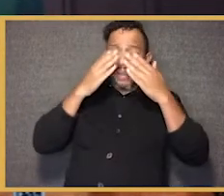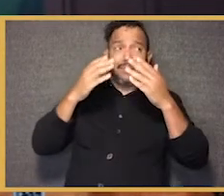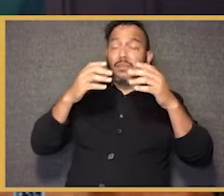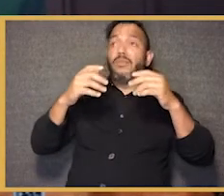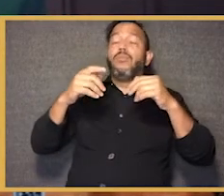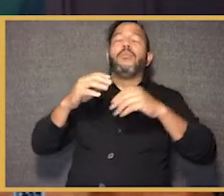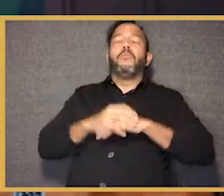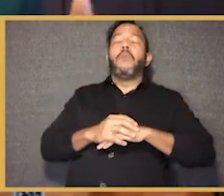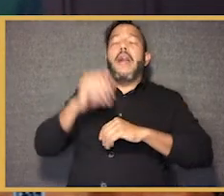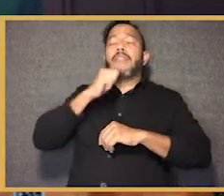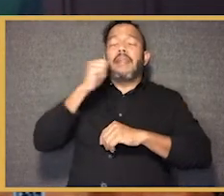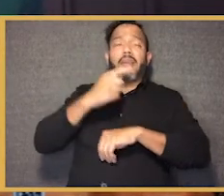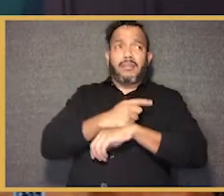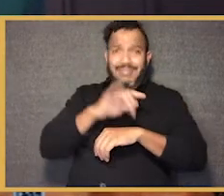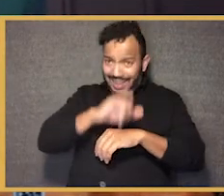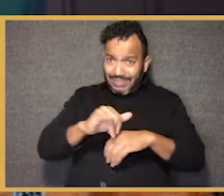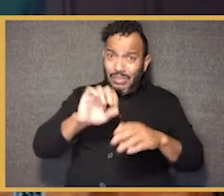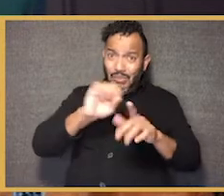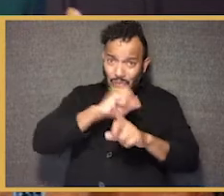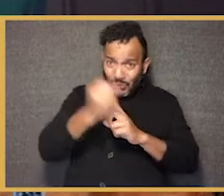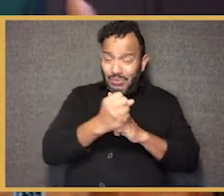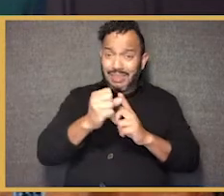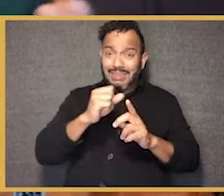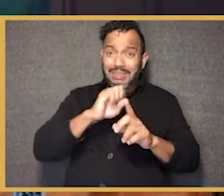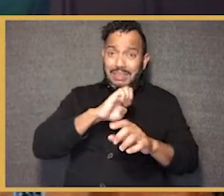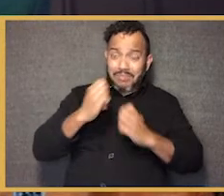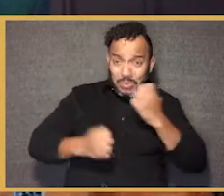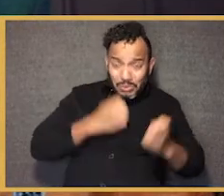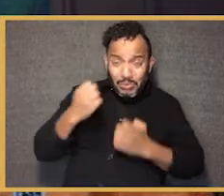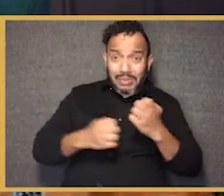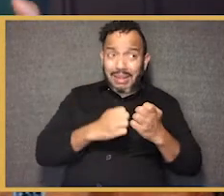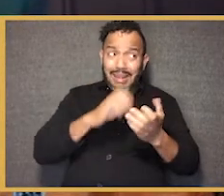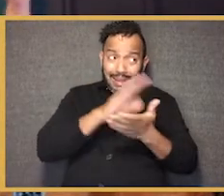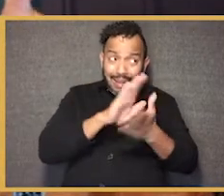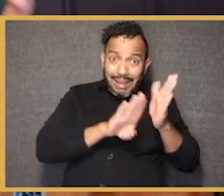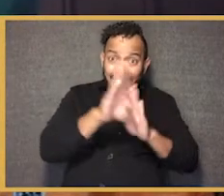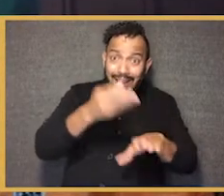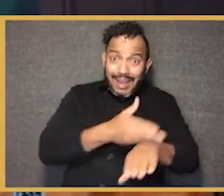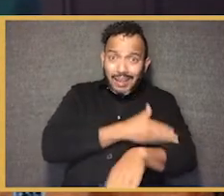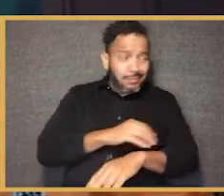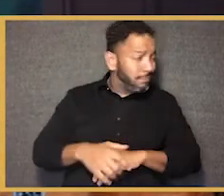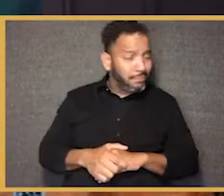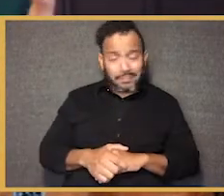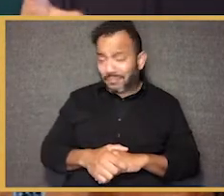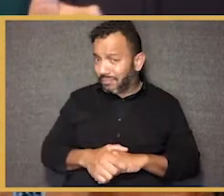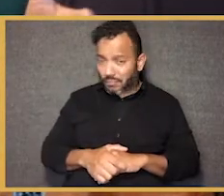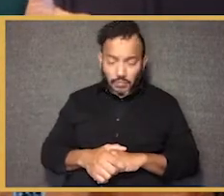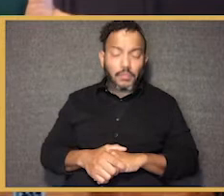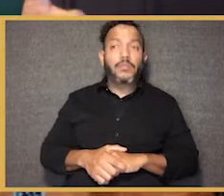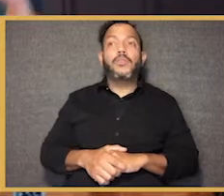That's not a real commitment to kids' social, emotional, and academic development. So to do that work well,